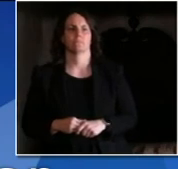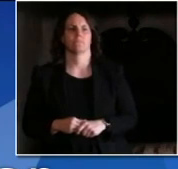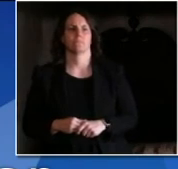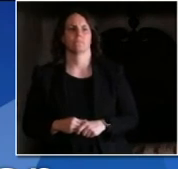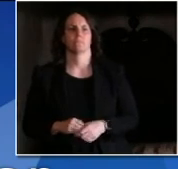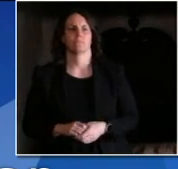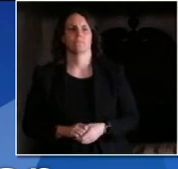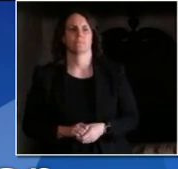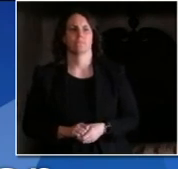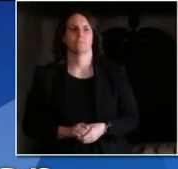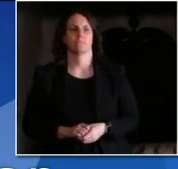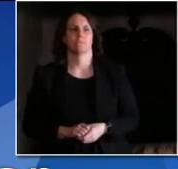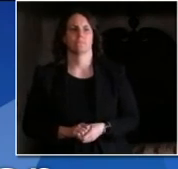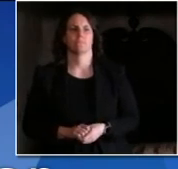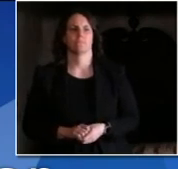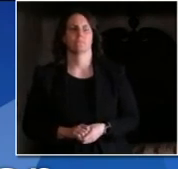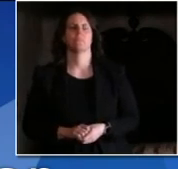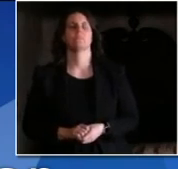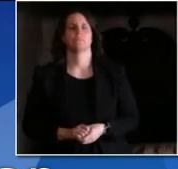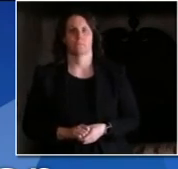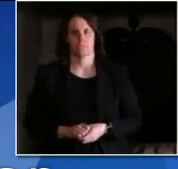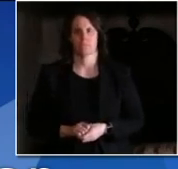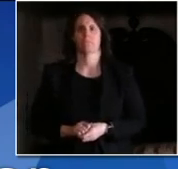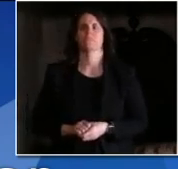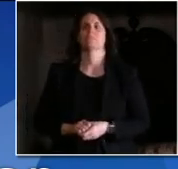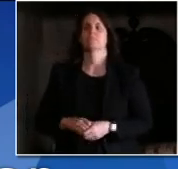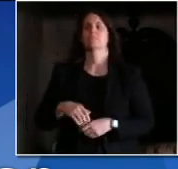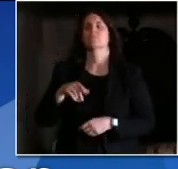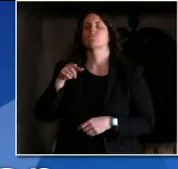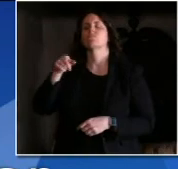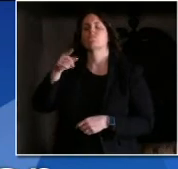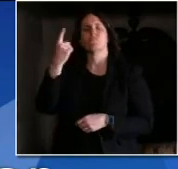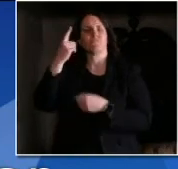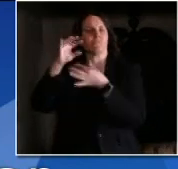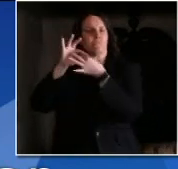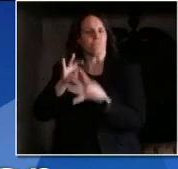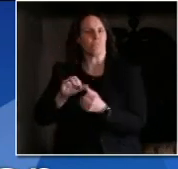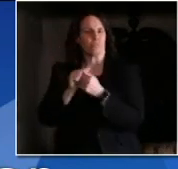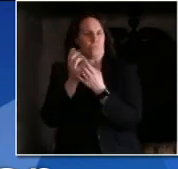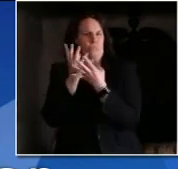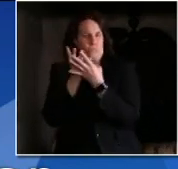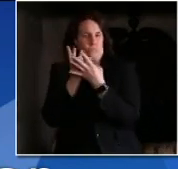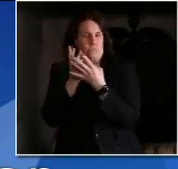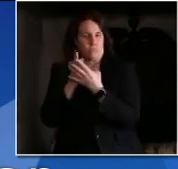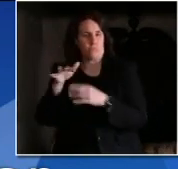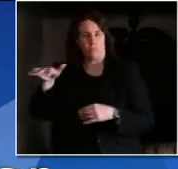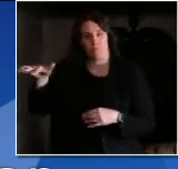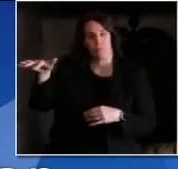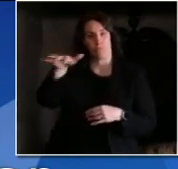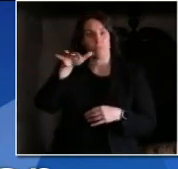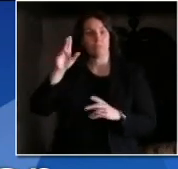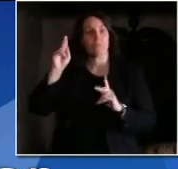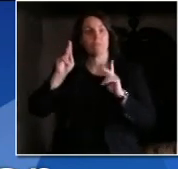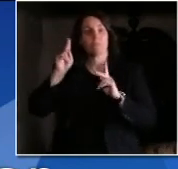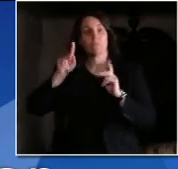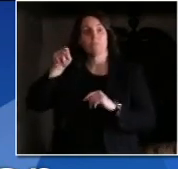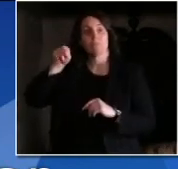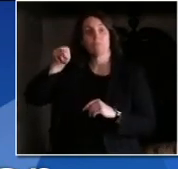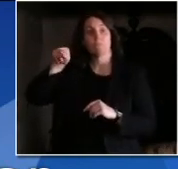-19 while working in order to be covered by workers' compensation to cover their illness.